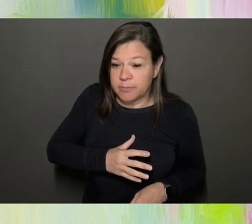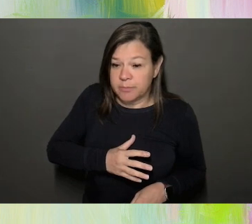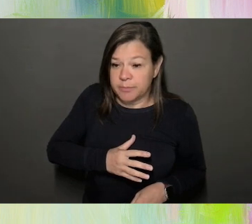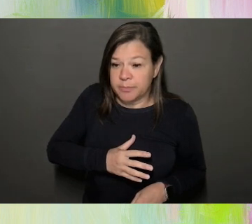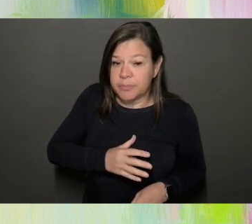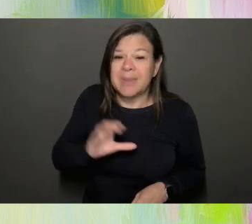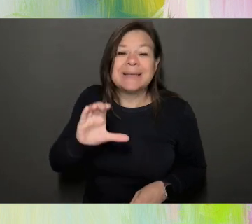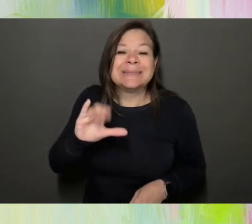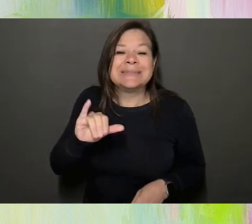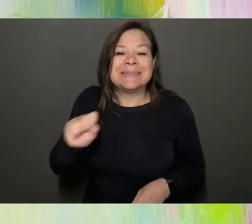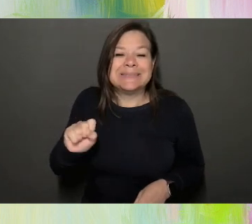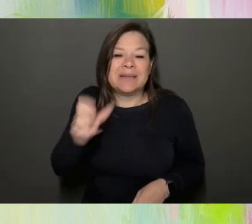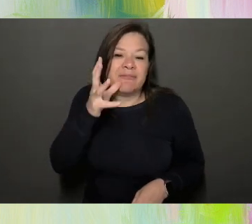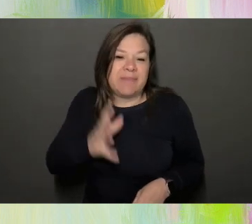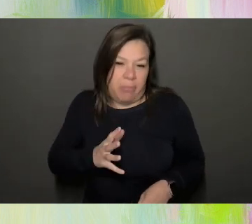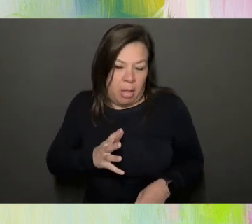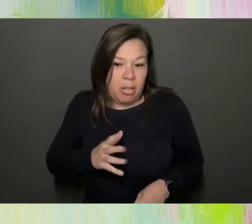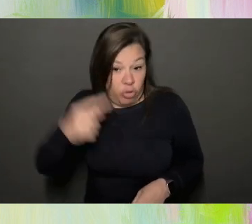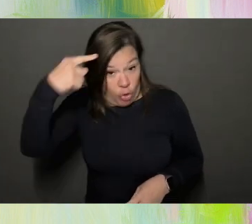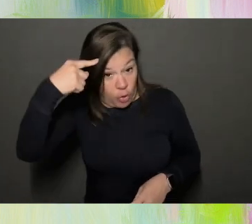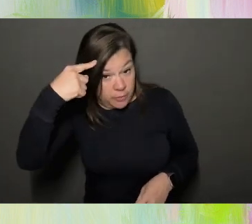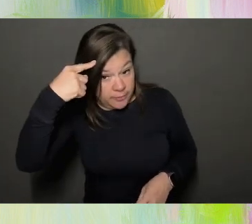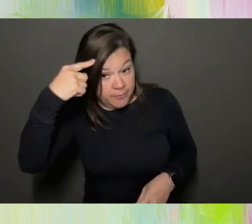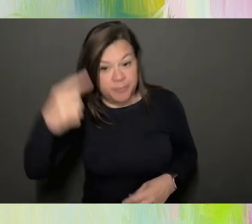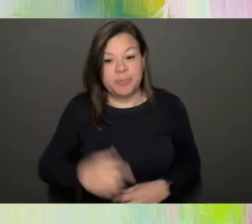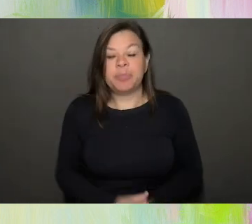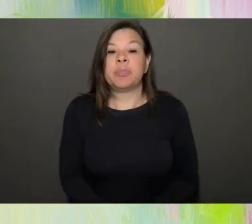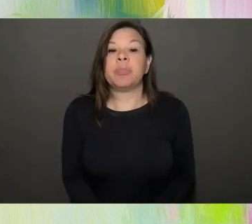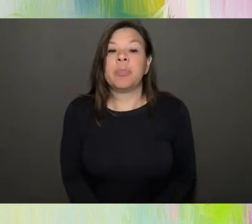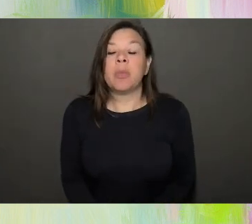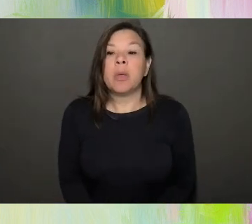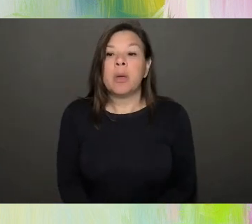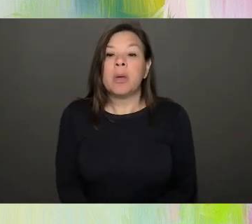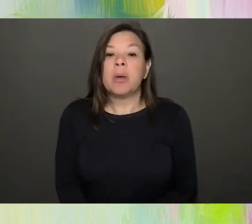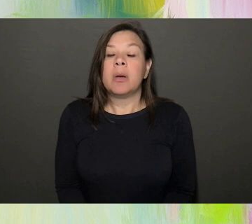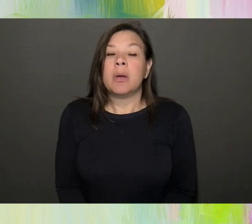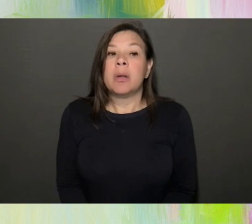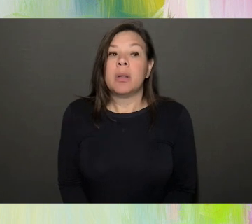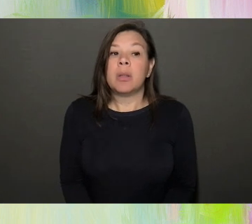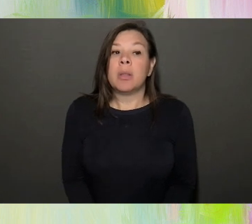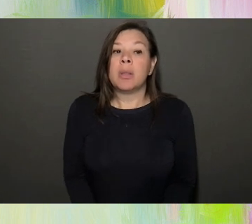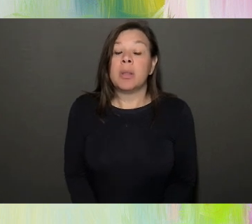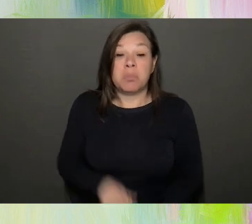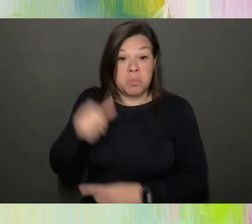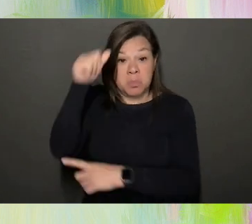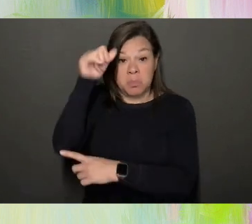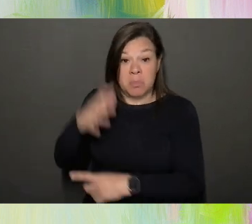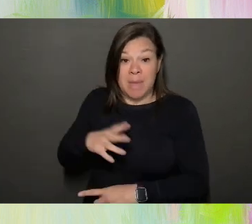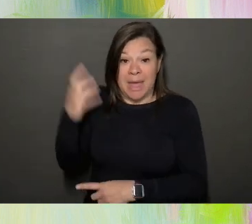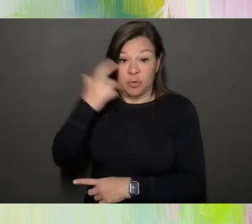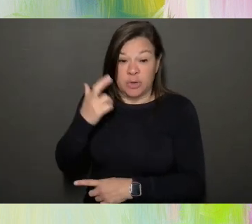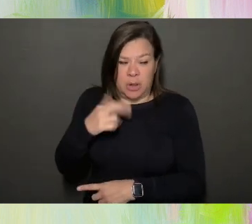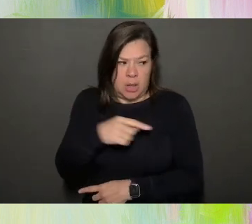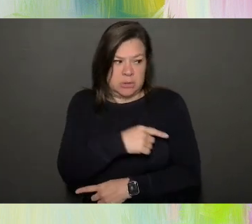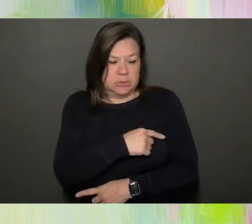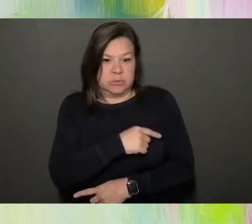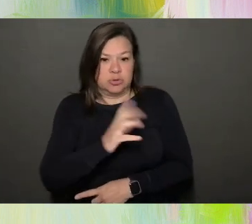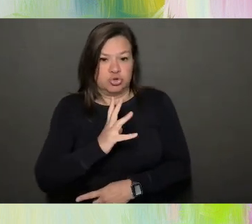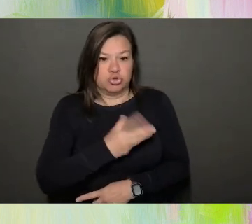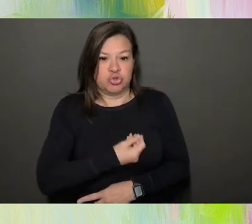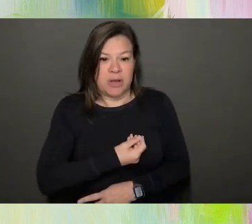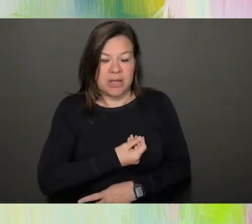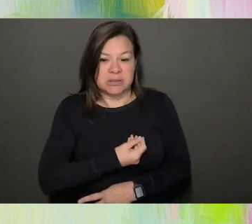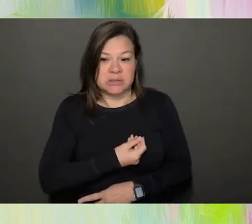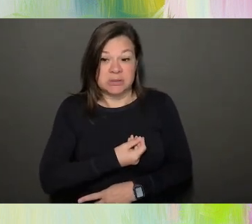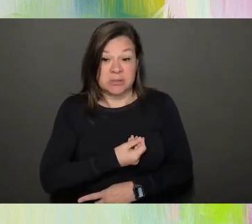female. And when he realized that, uh, that she was trans, uh, she, he took a machete